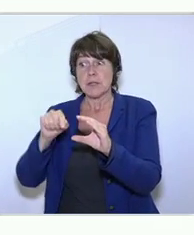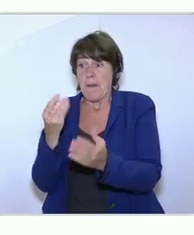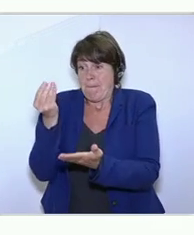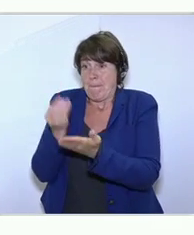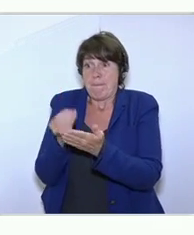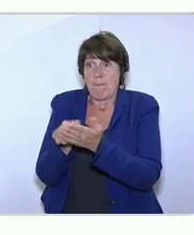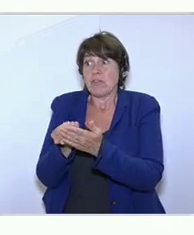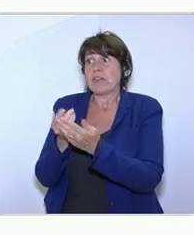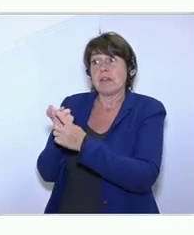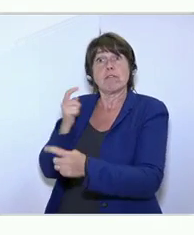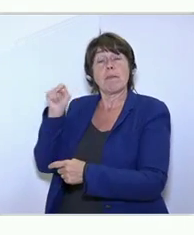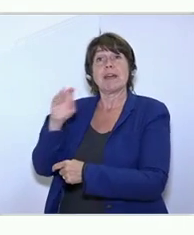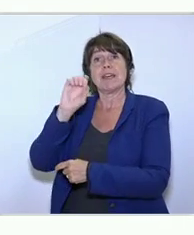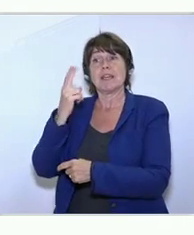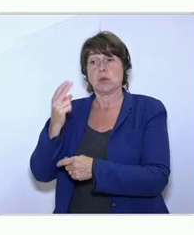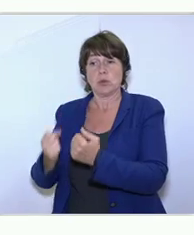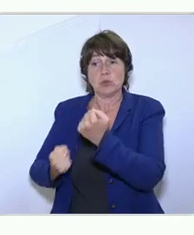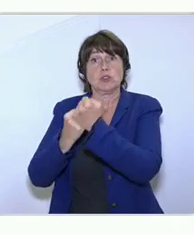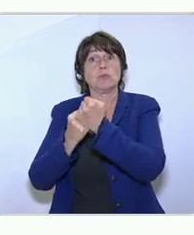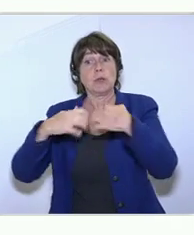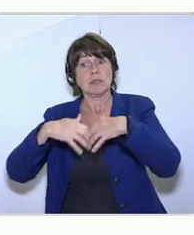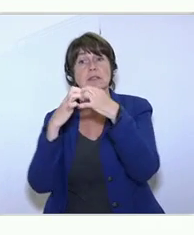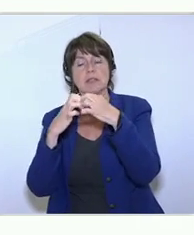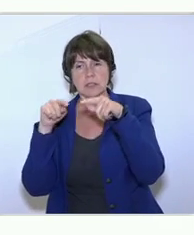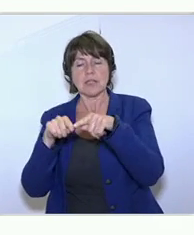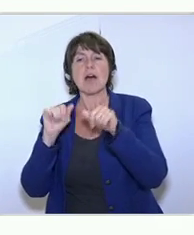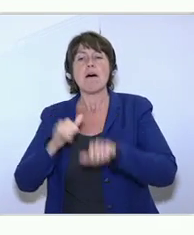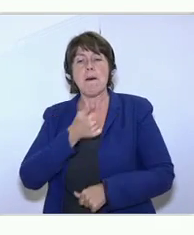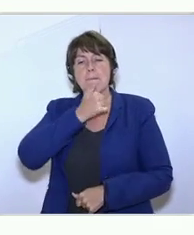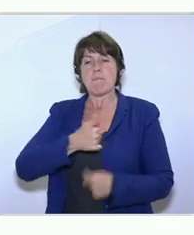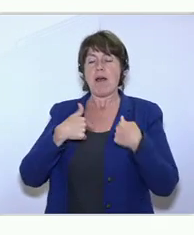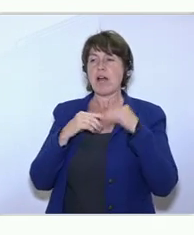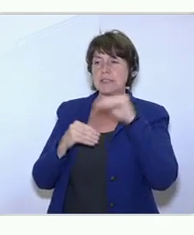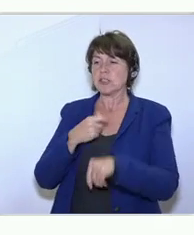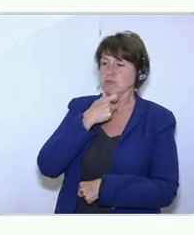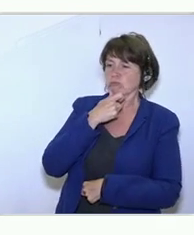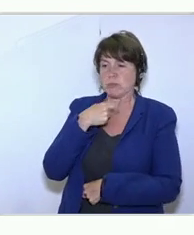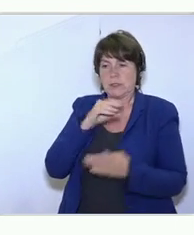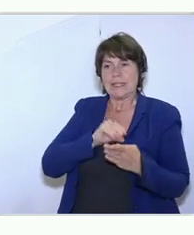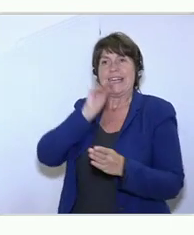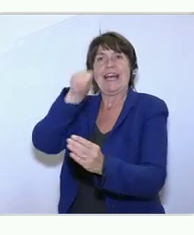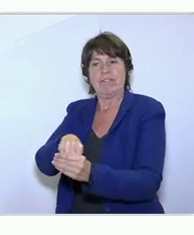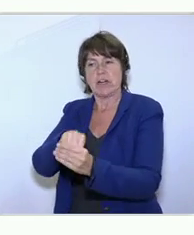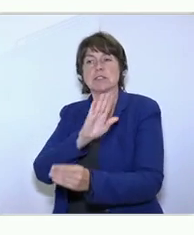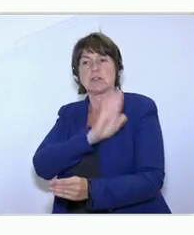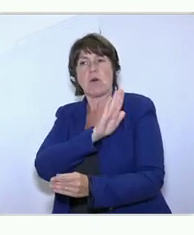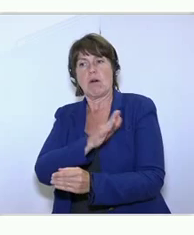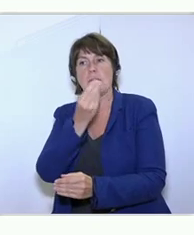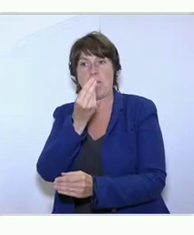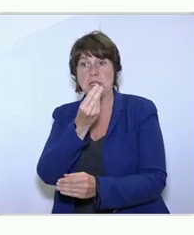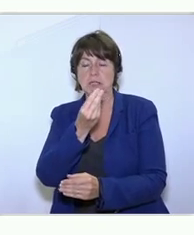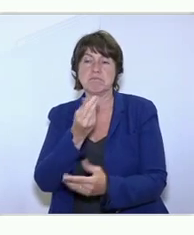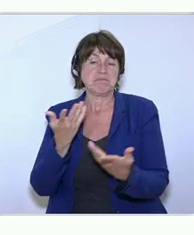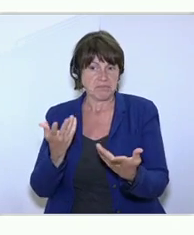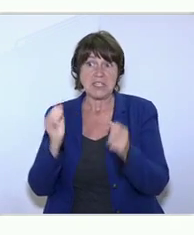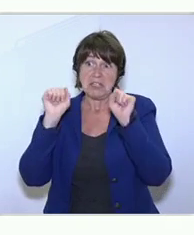used from the EU to support startups will be used in a place where private investors are willing to put their own money. And this can be at all different phases. It can